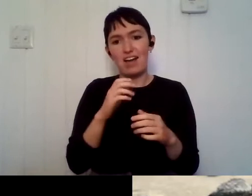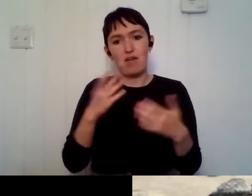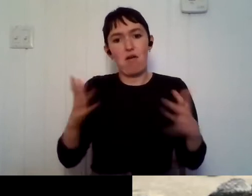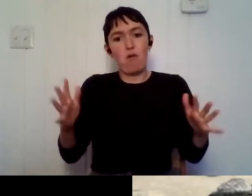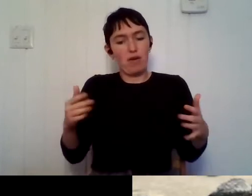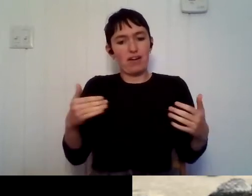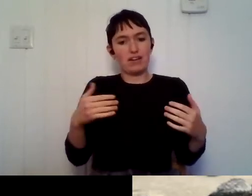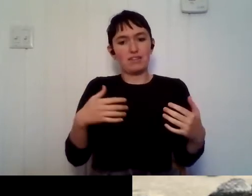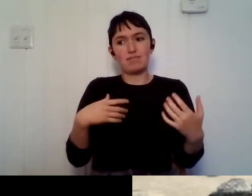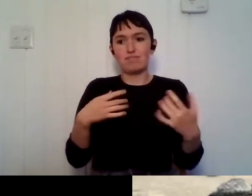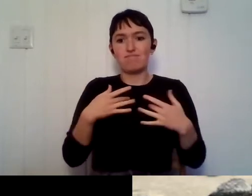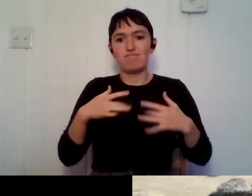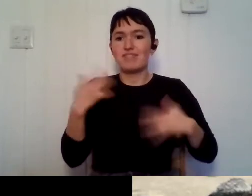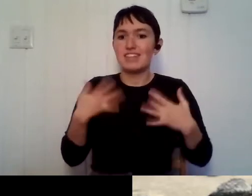top.